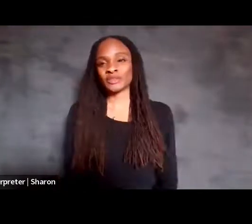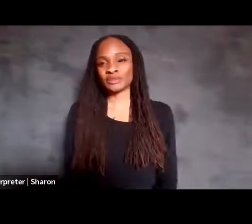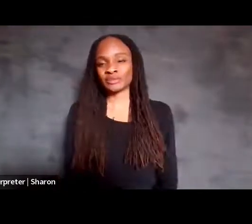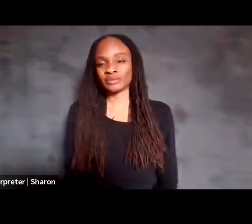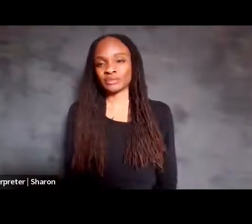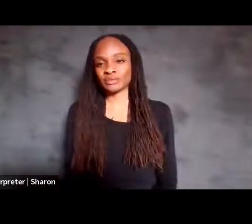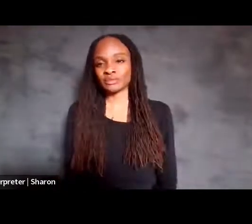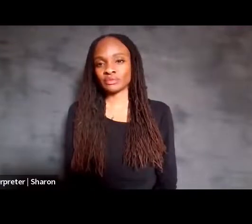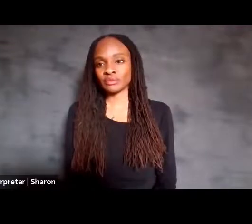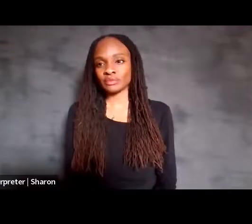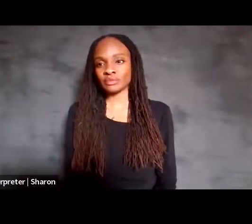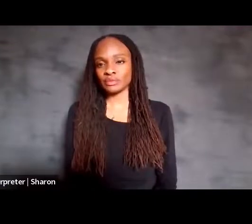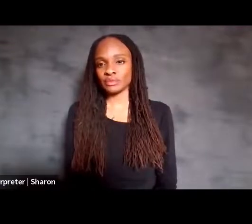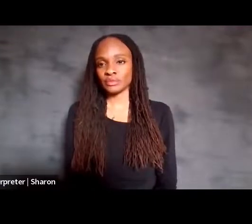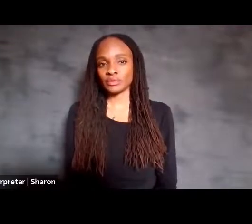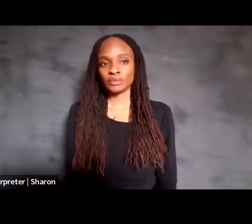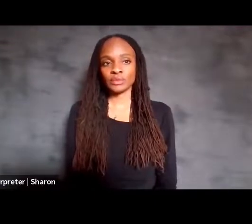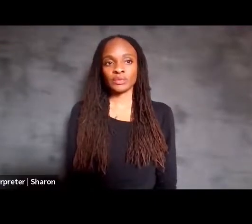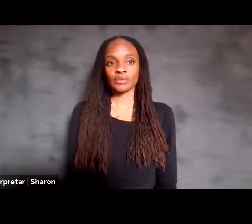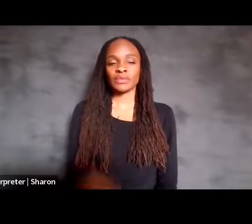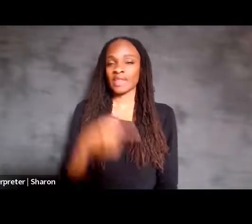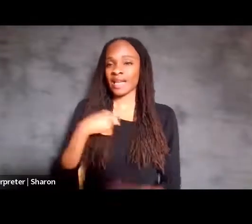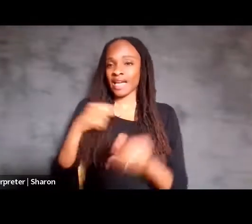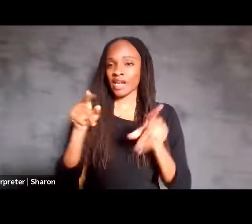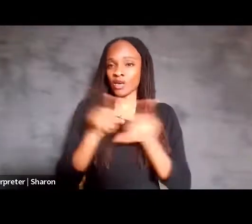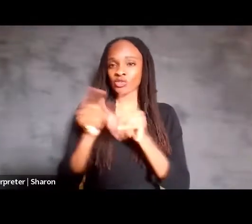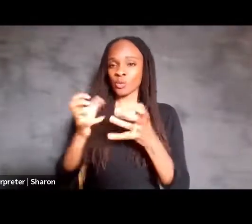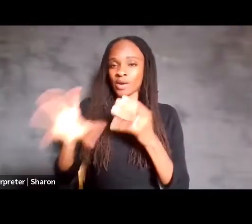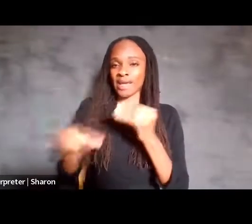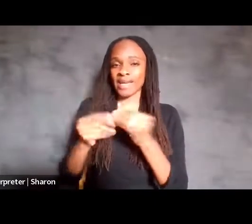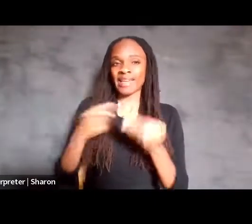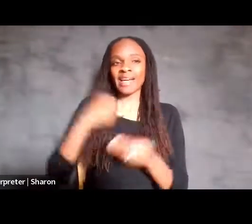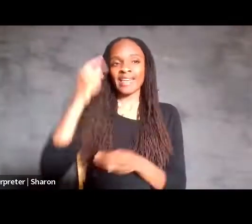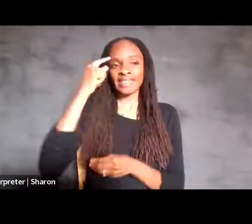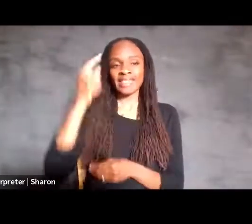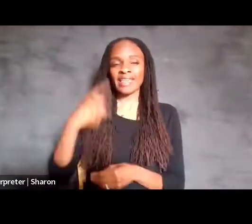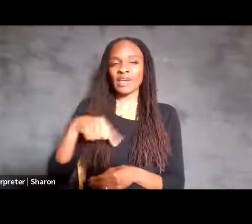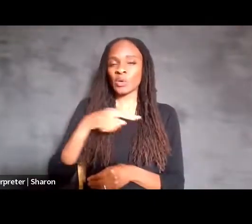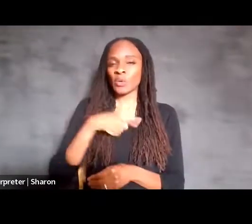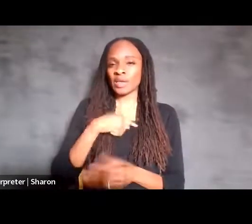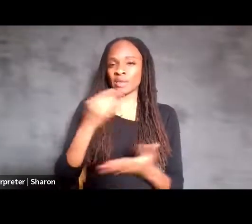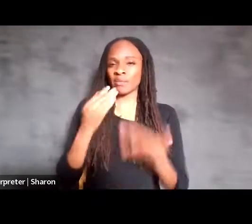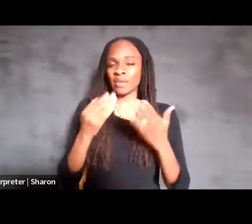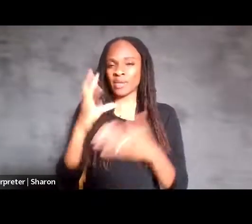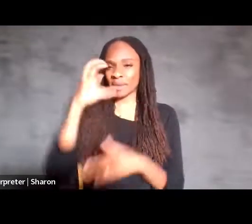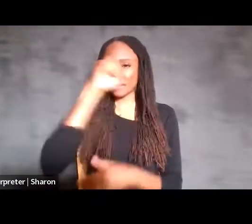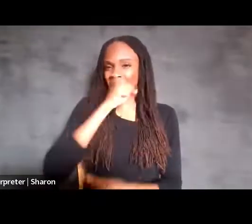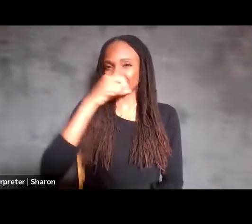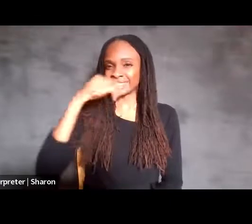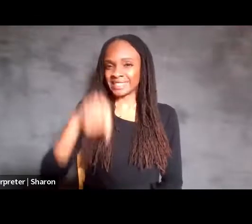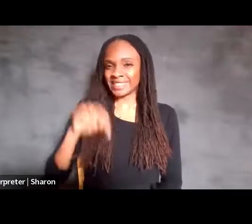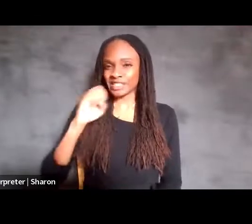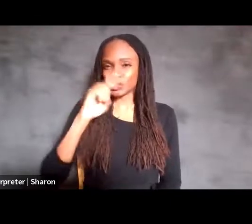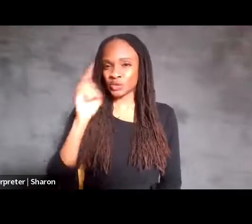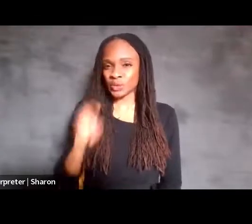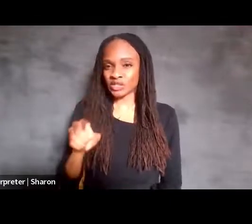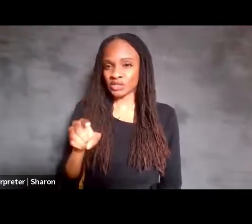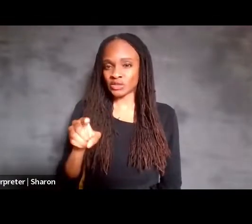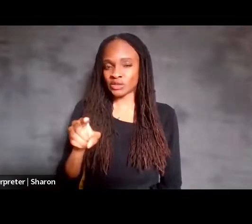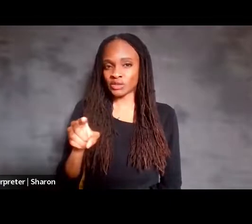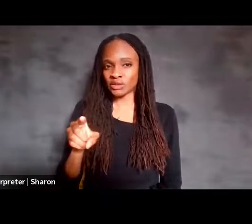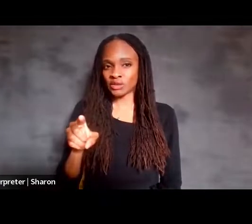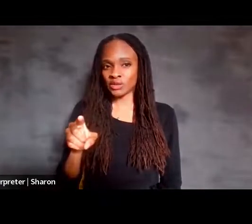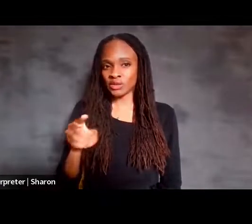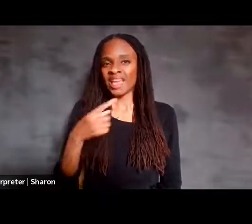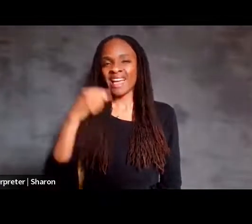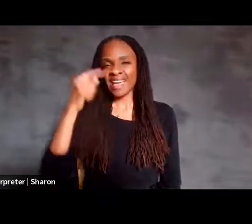Thank you. Can I also add, I think we may have also missed this question or either that or I think it's, it came up